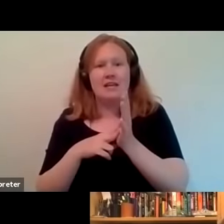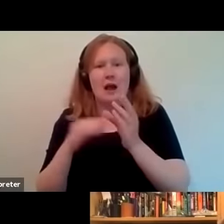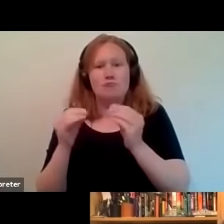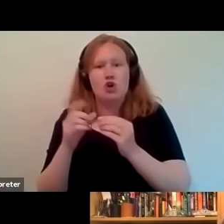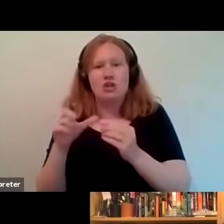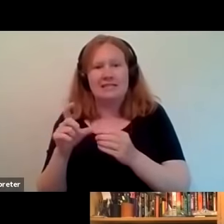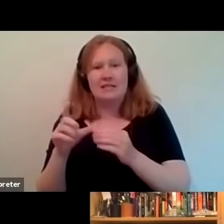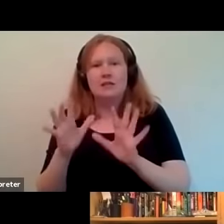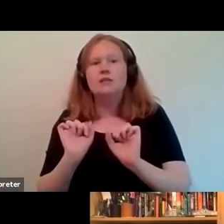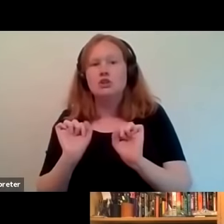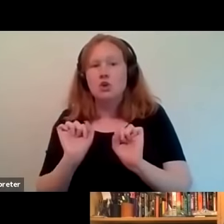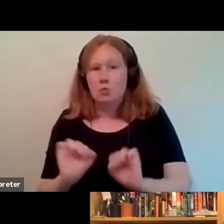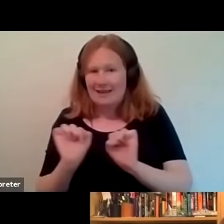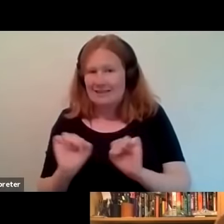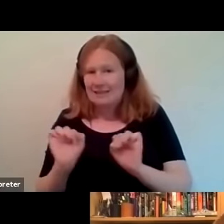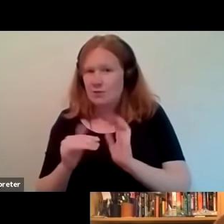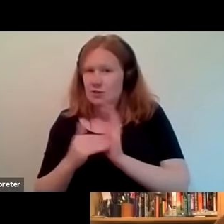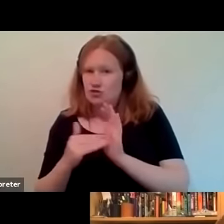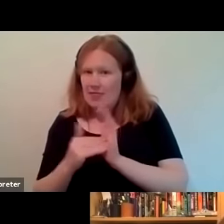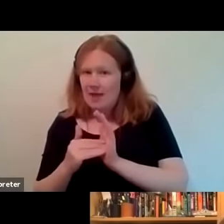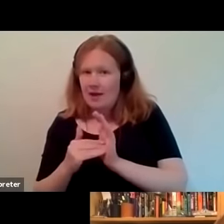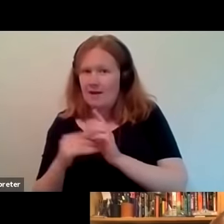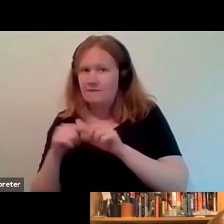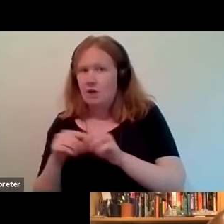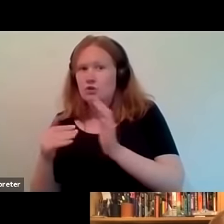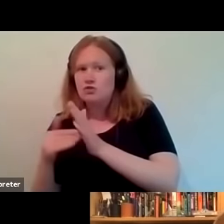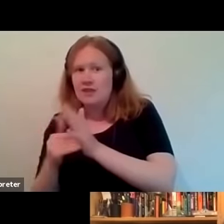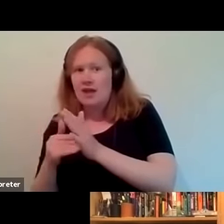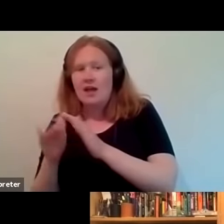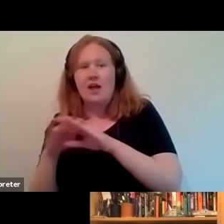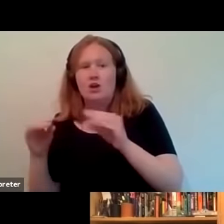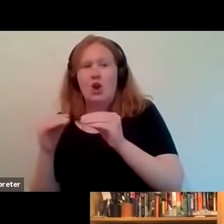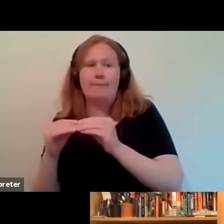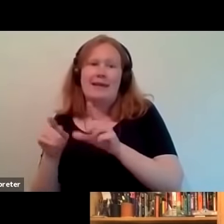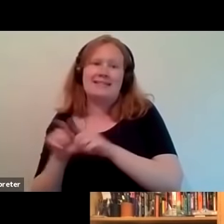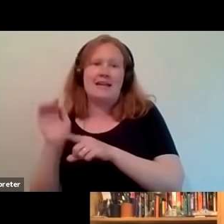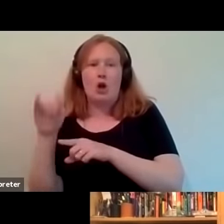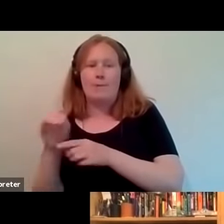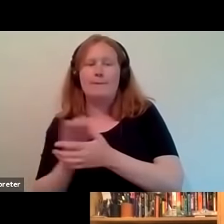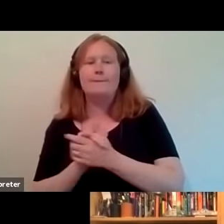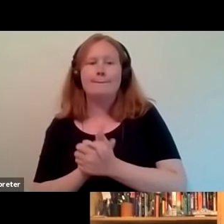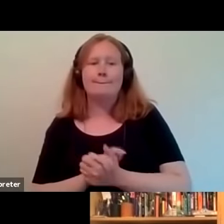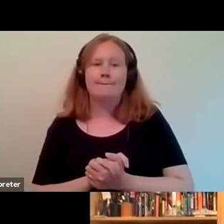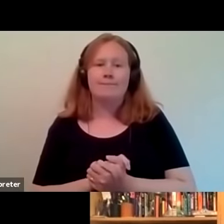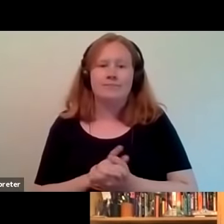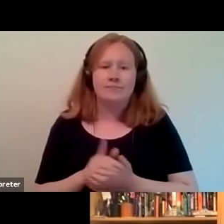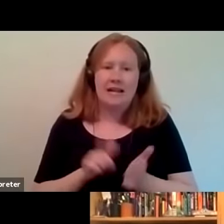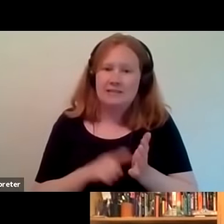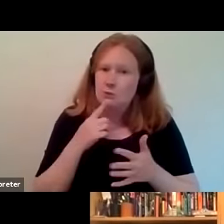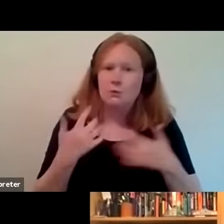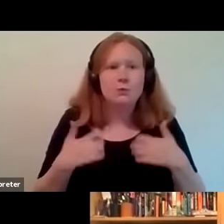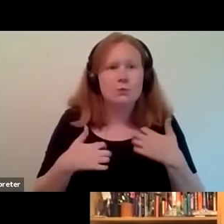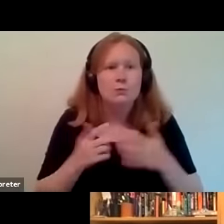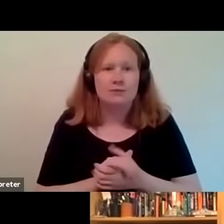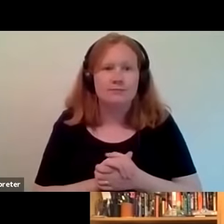stay tuned to zaritha and no baseline home if you'd like to find out more about that that sounds really exciting and um and